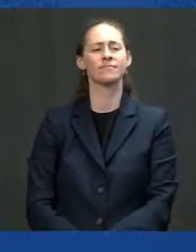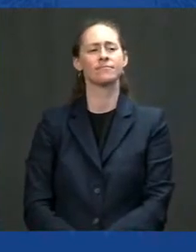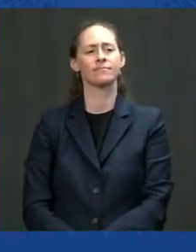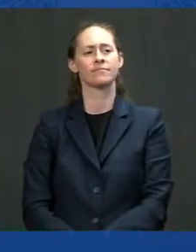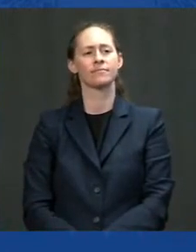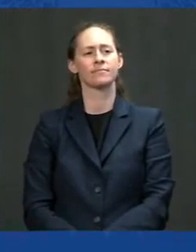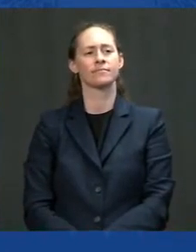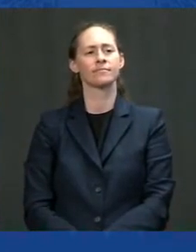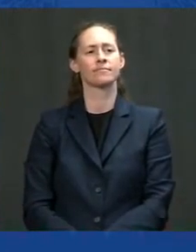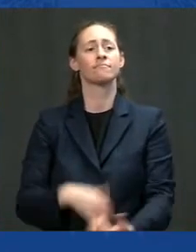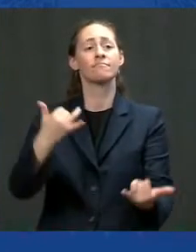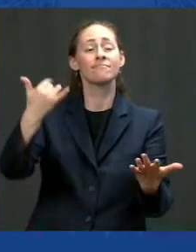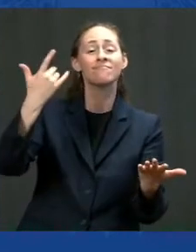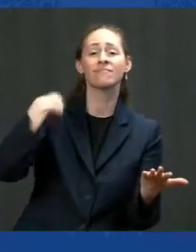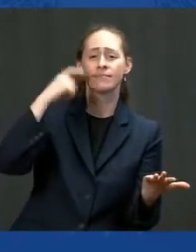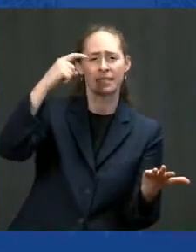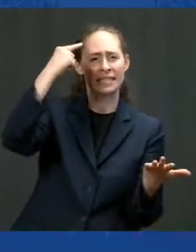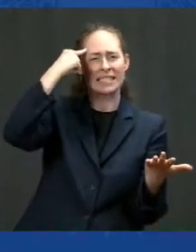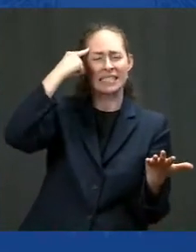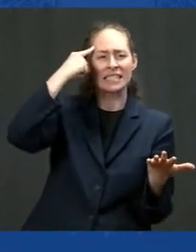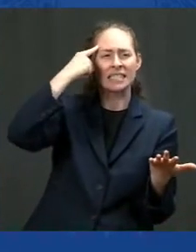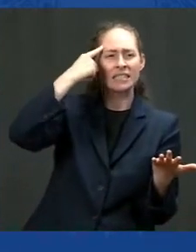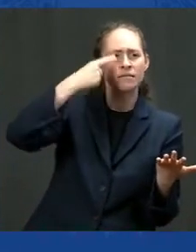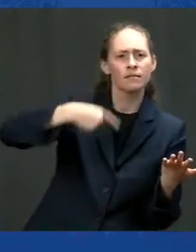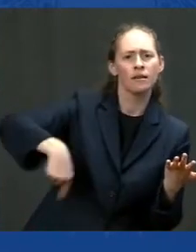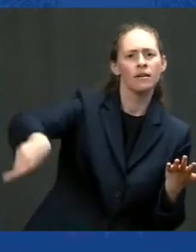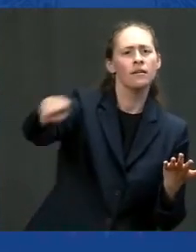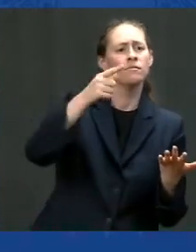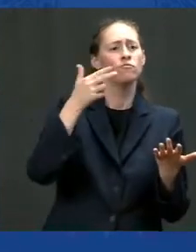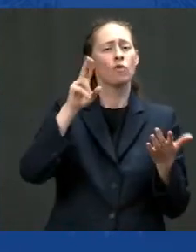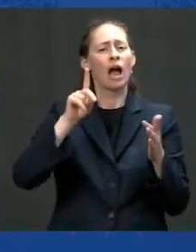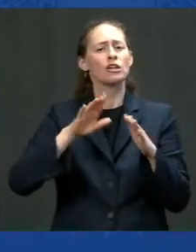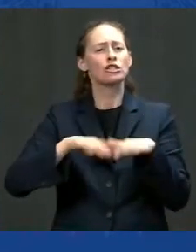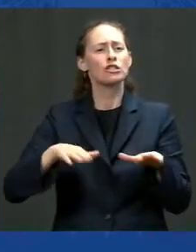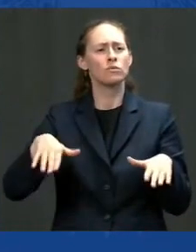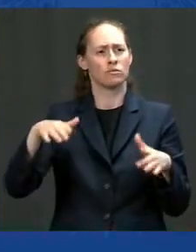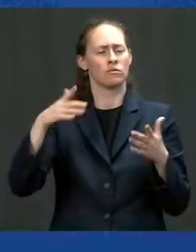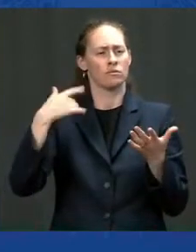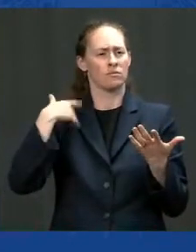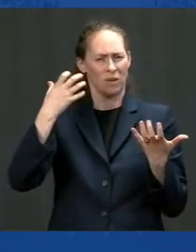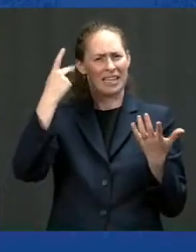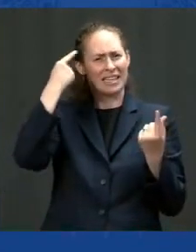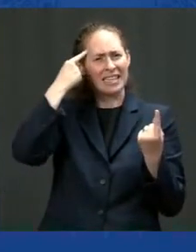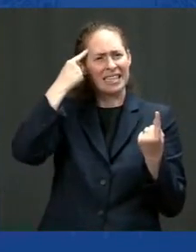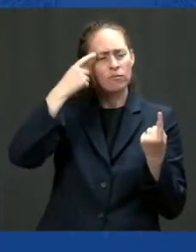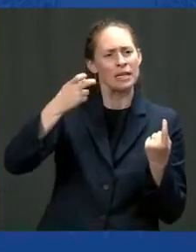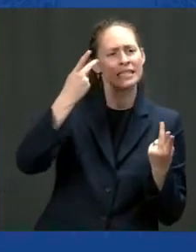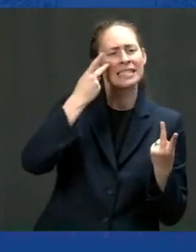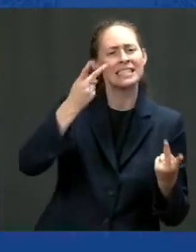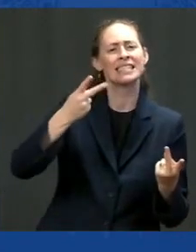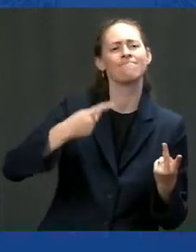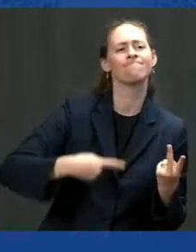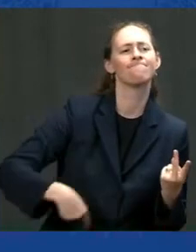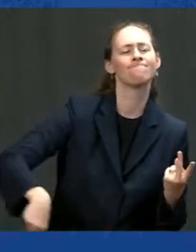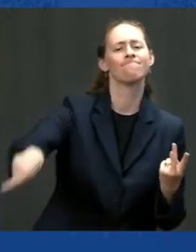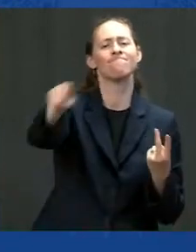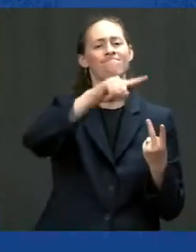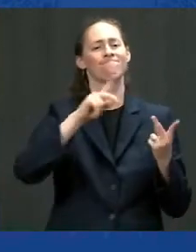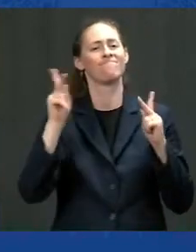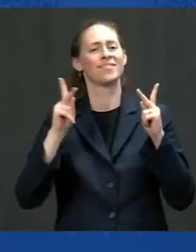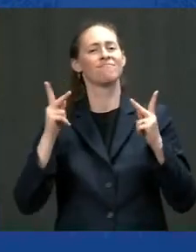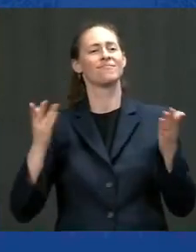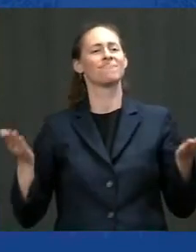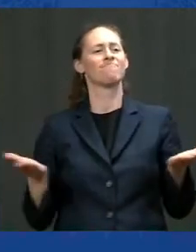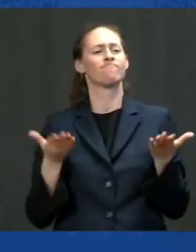my grandchildren to be in a situation where we're still the most powerful physically and the most powerful economic nation